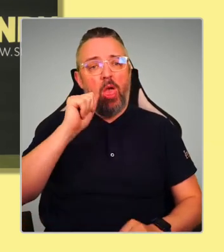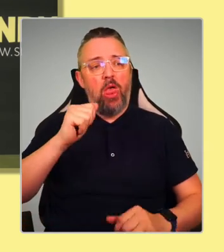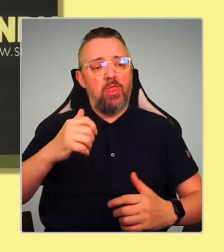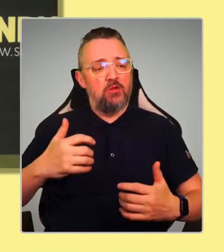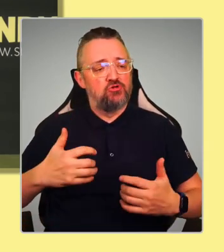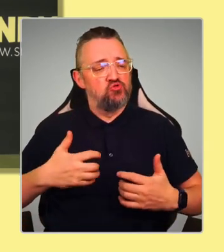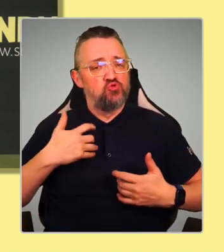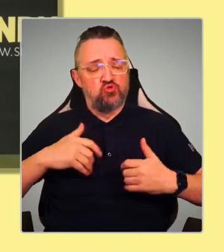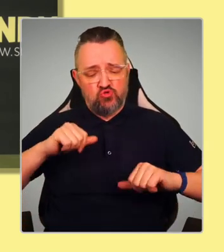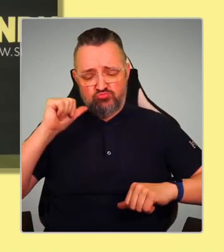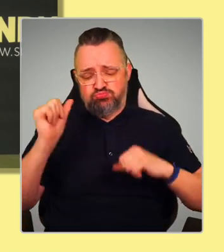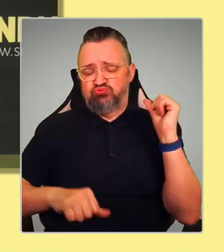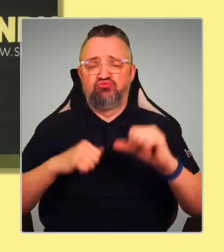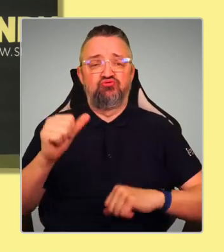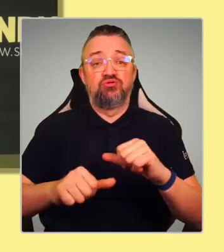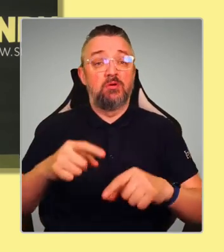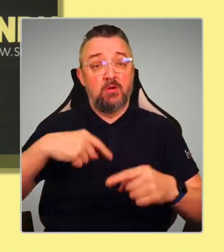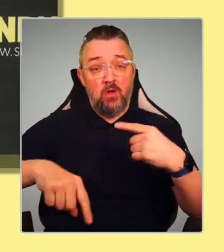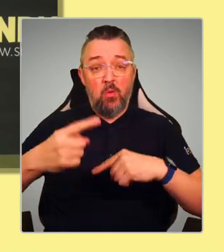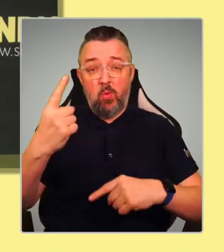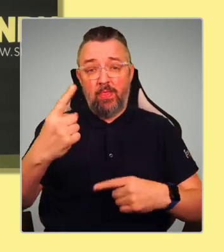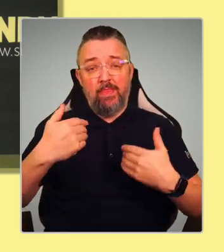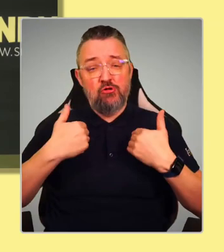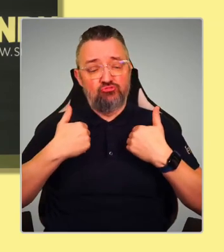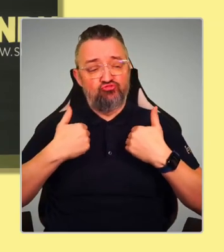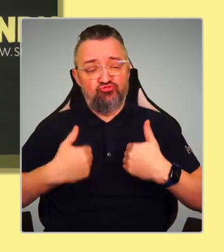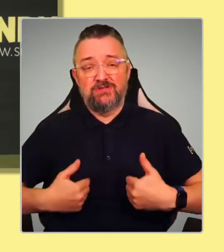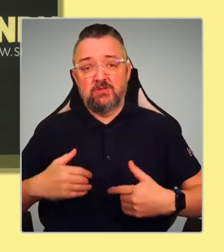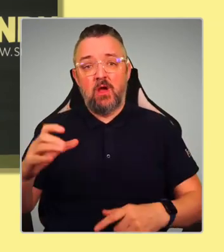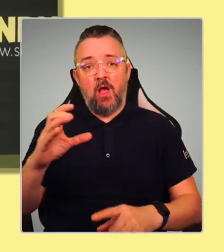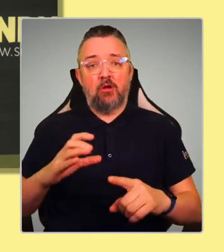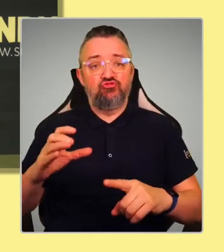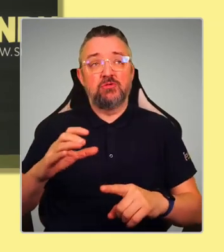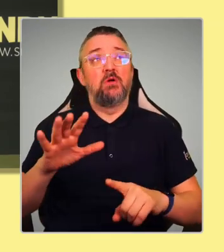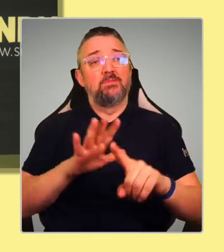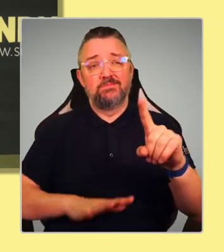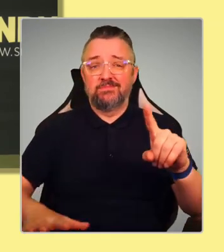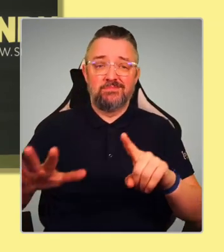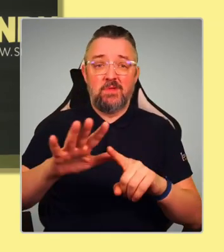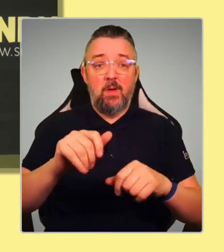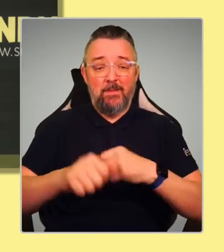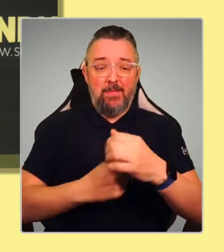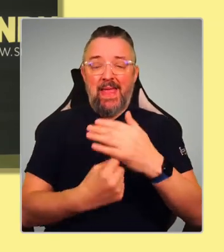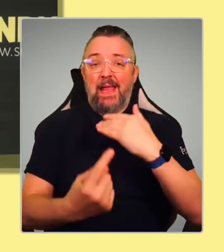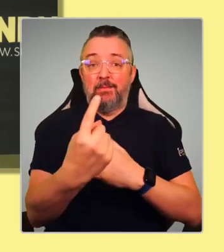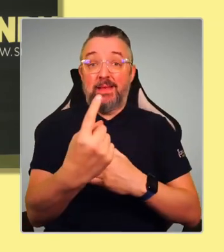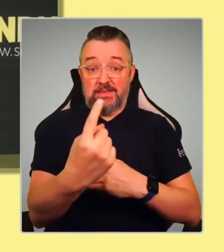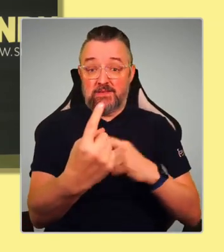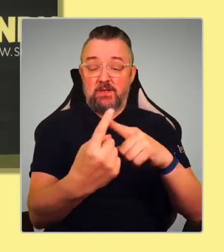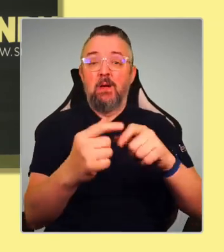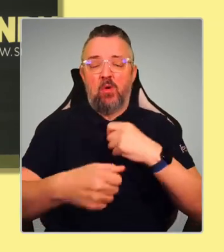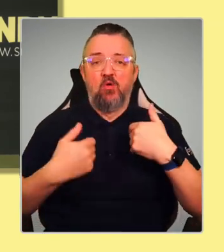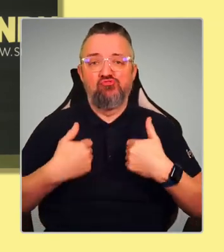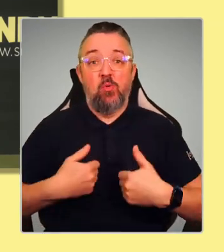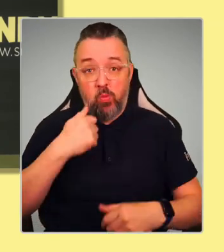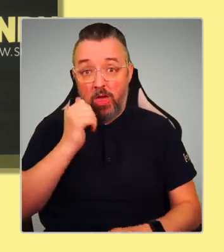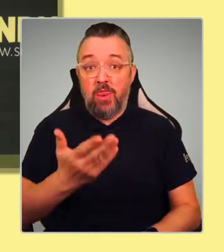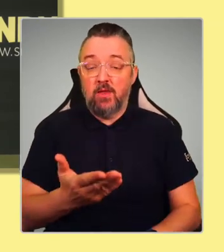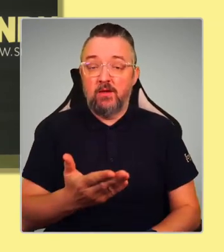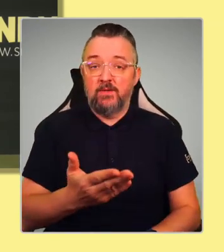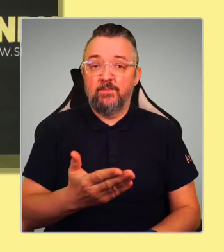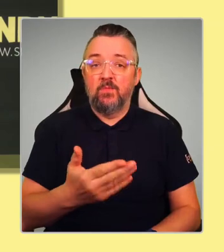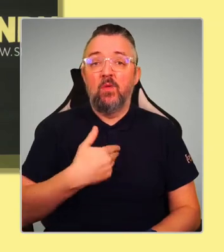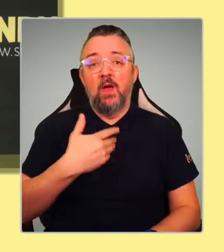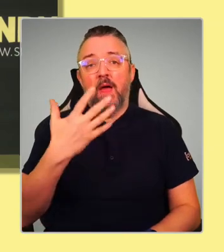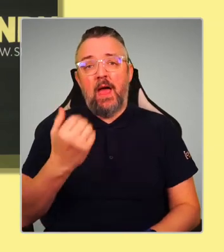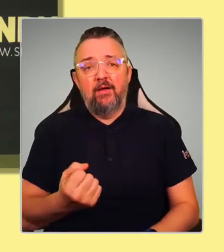would be the wealthiest country that's ever become independent at the point of becoming independent. We have got far more